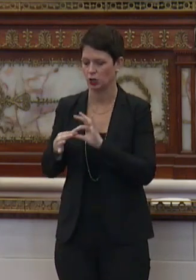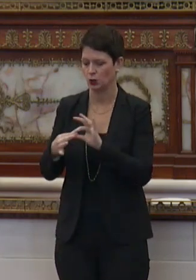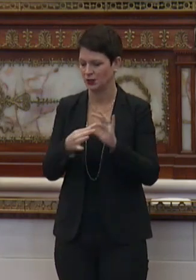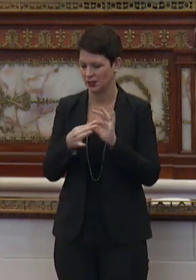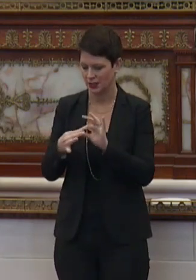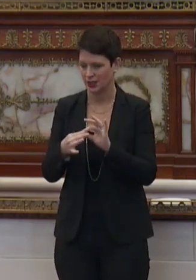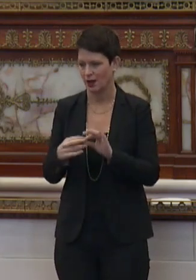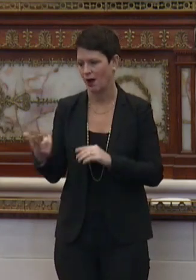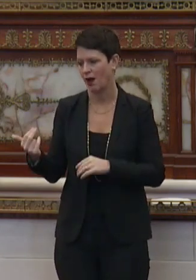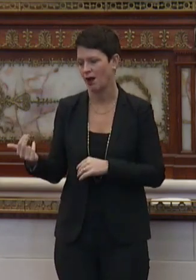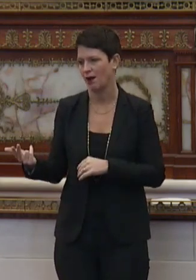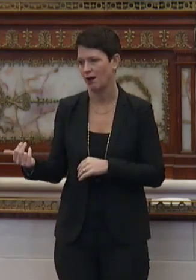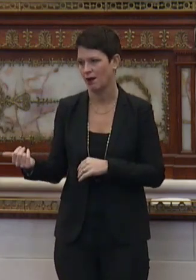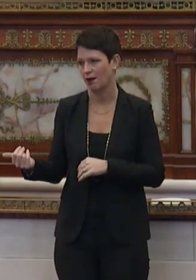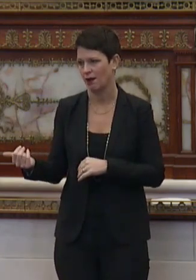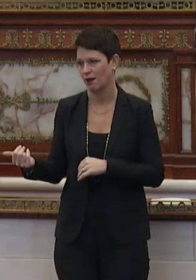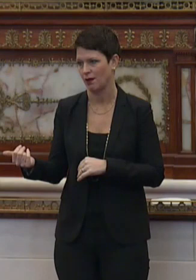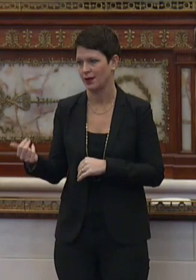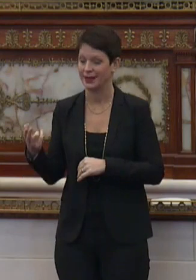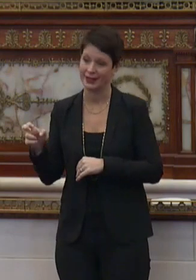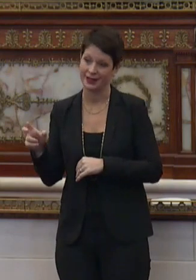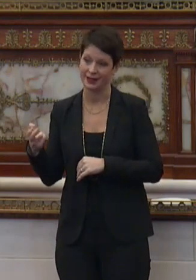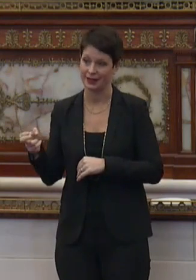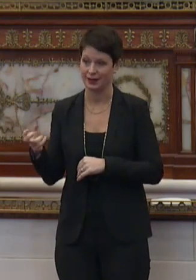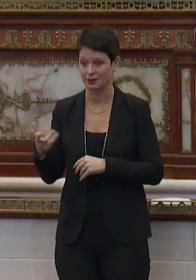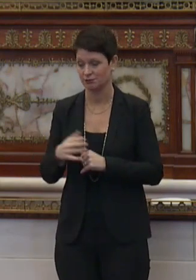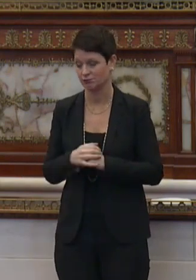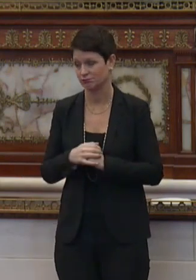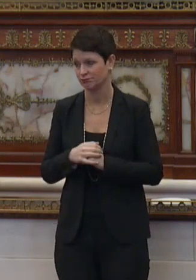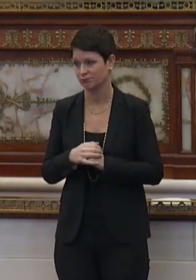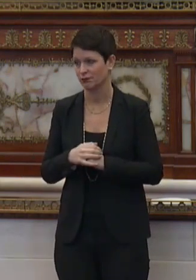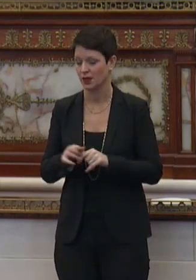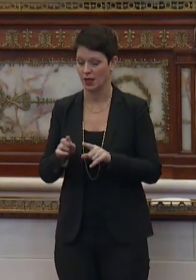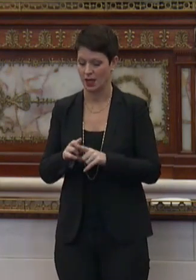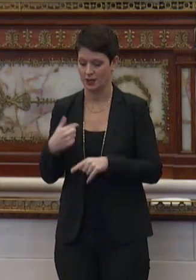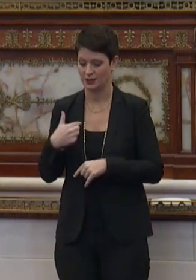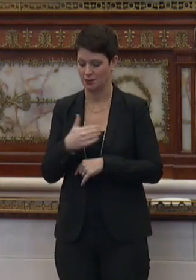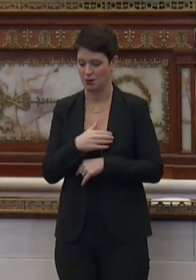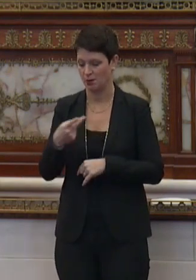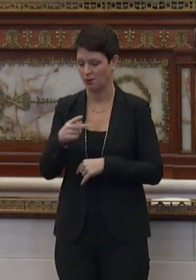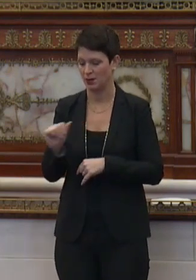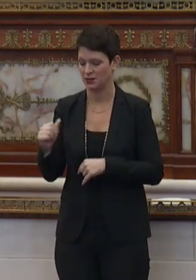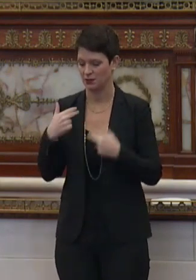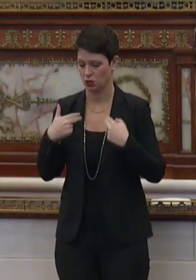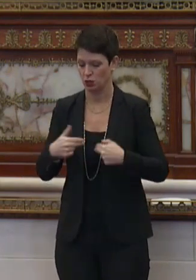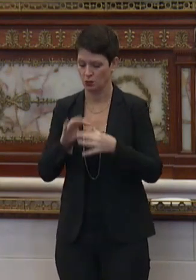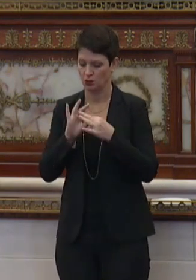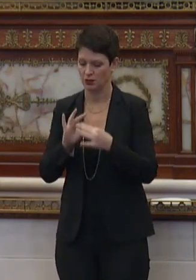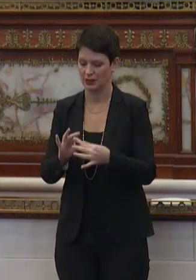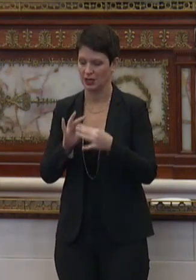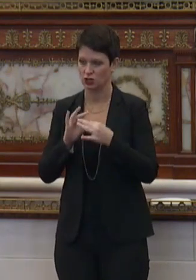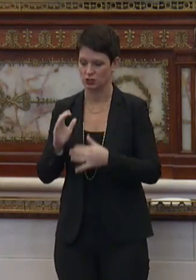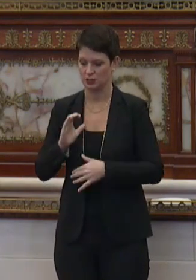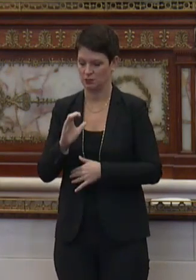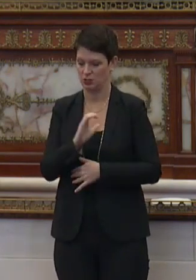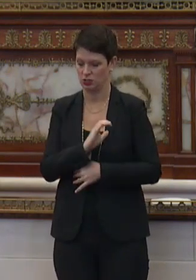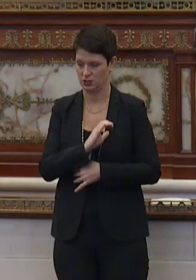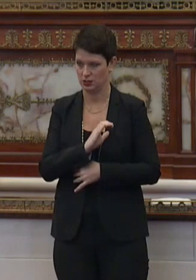Ha ha, he he. As a member of the Pennsylvania Human Relations Commission,